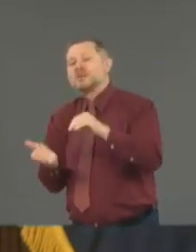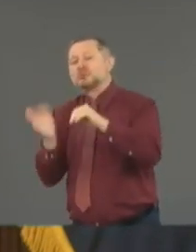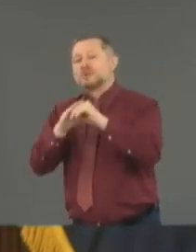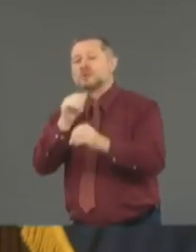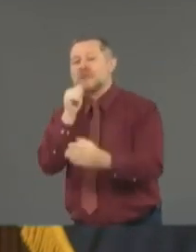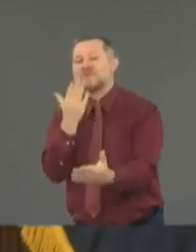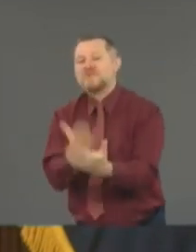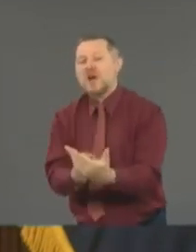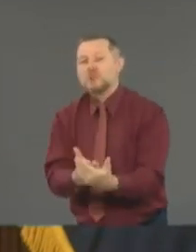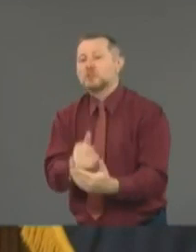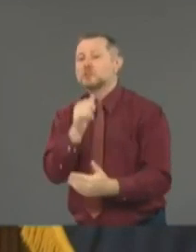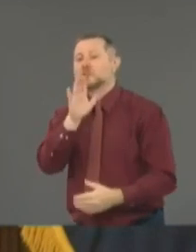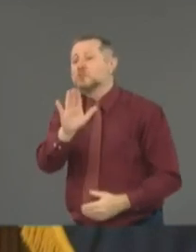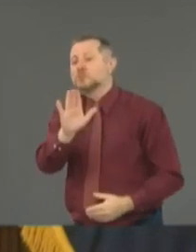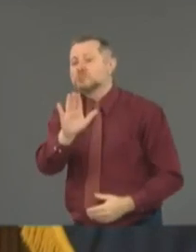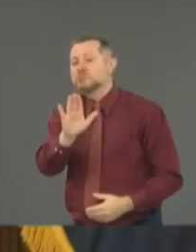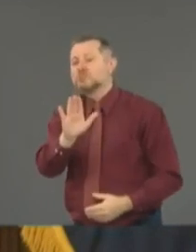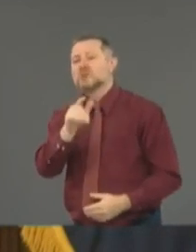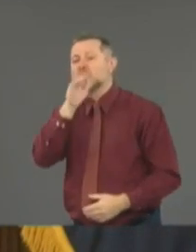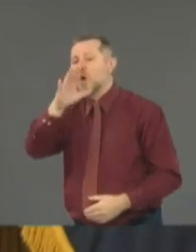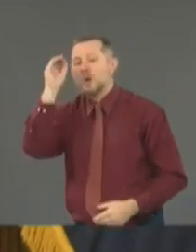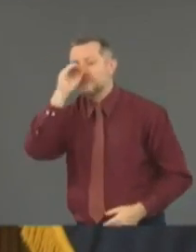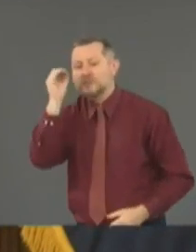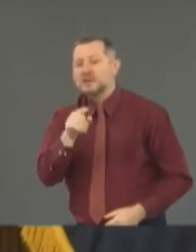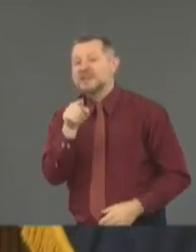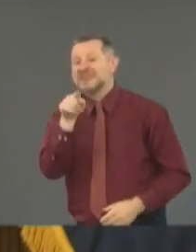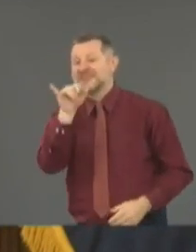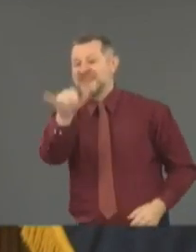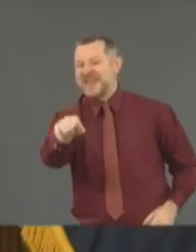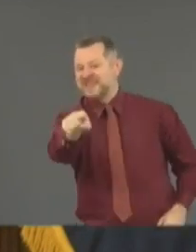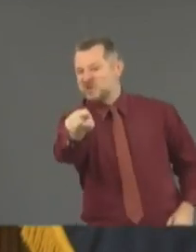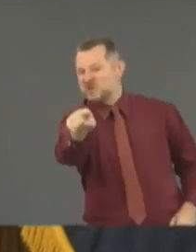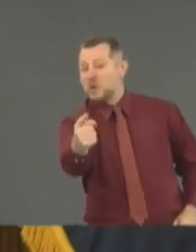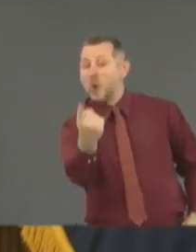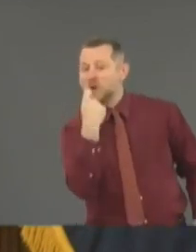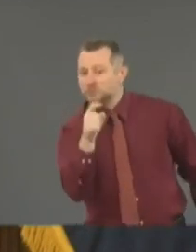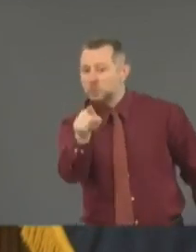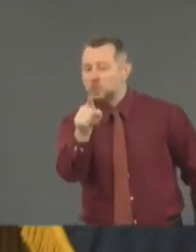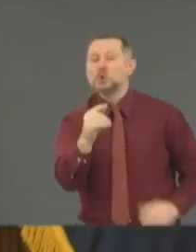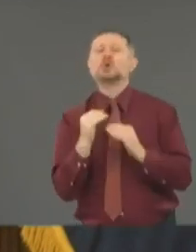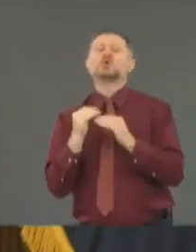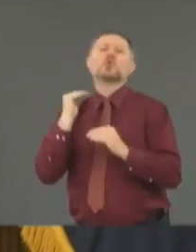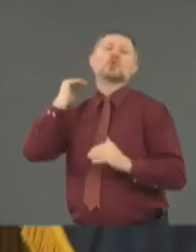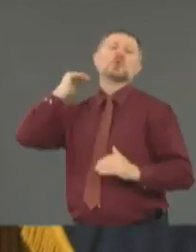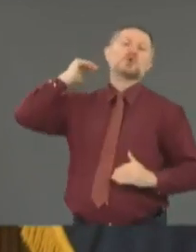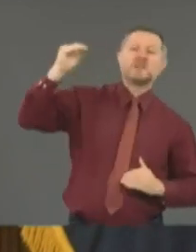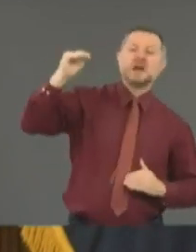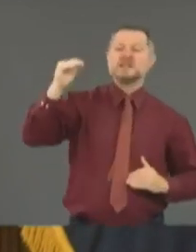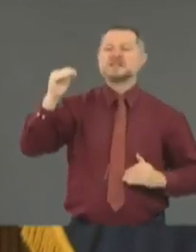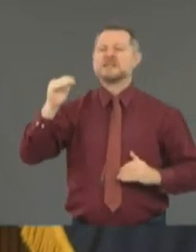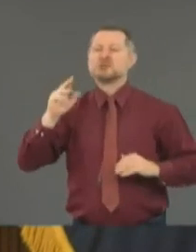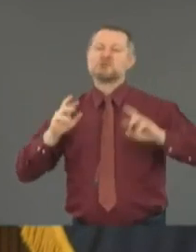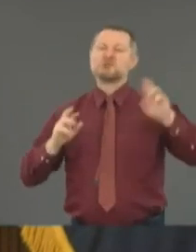opinion. That is a hyper-partisan rhetorical attack.